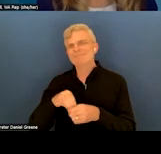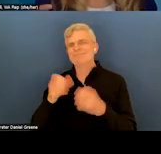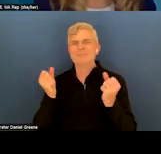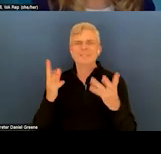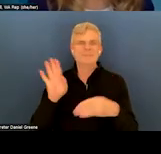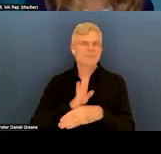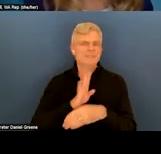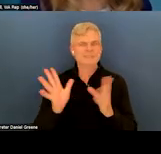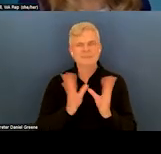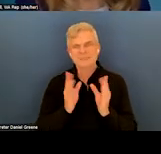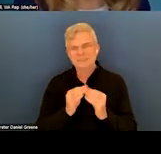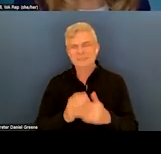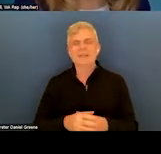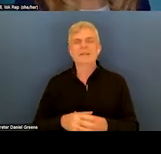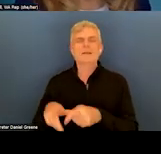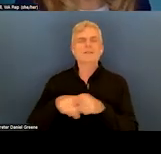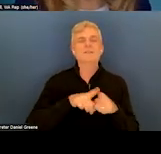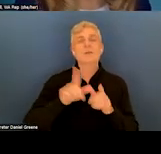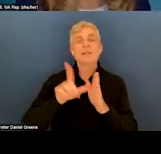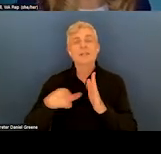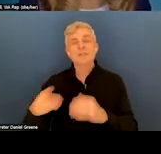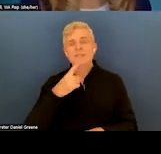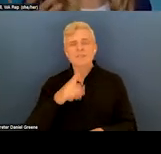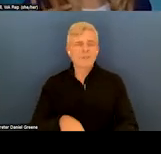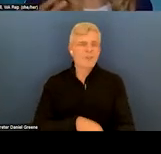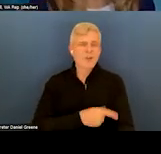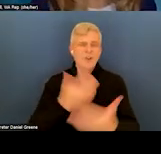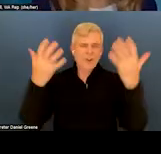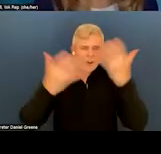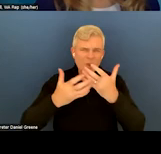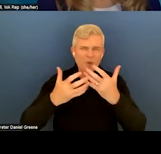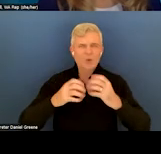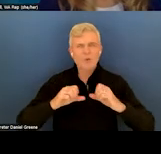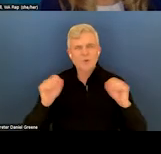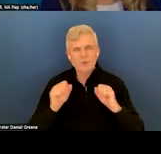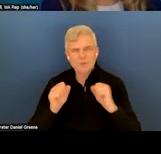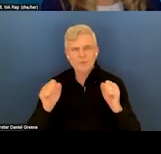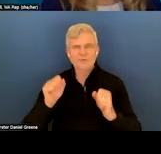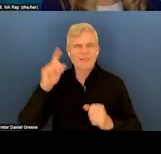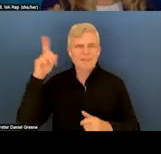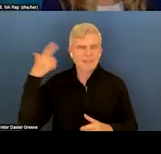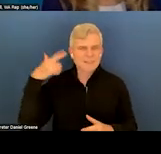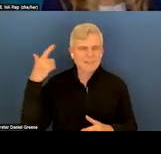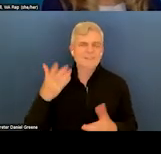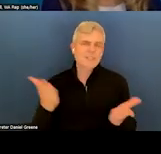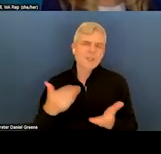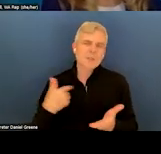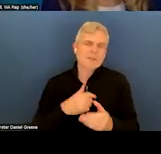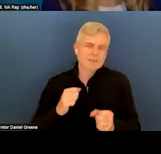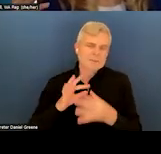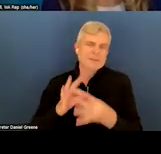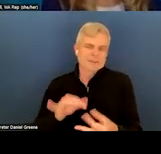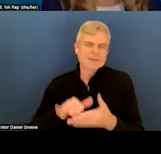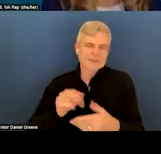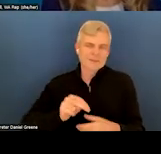it was because of the long, dark winters in London, which we can relate to here in the Northwest. But here comes the